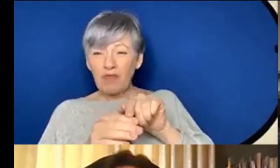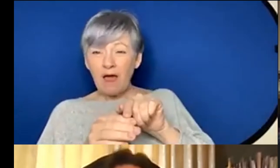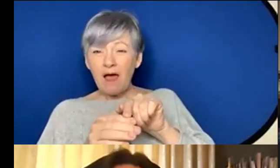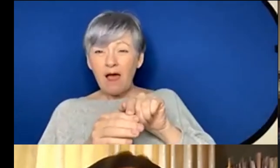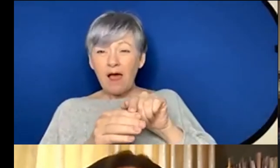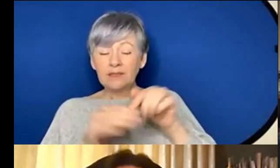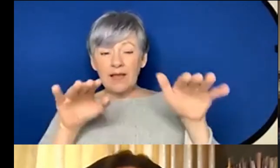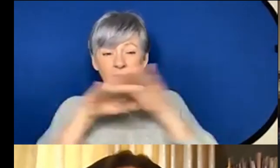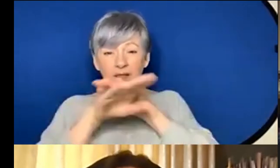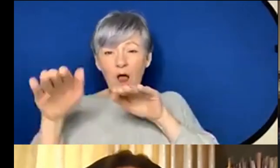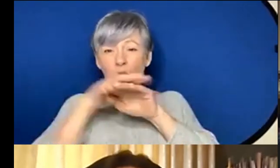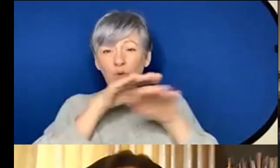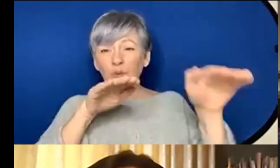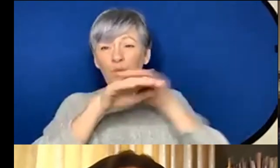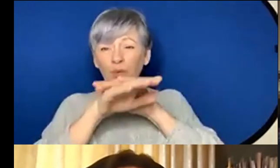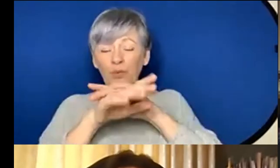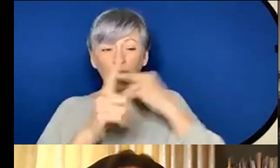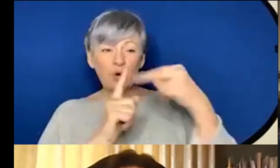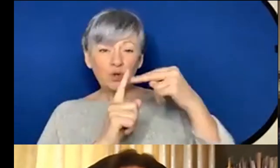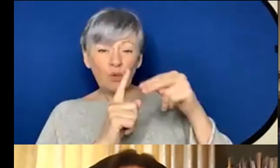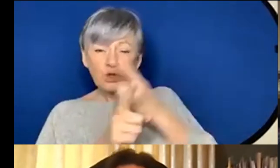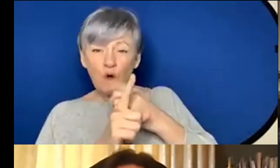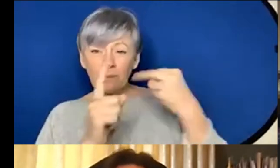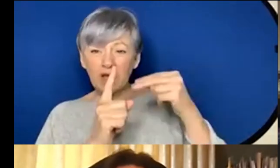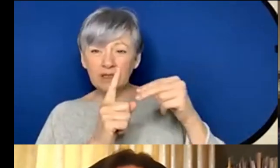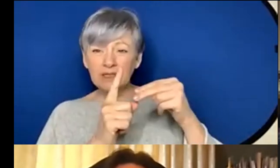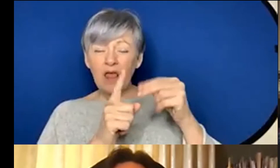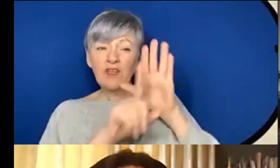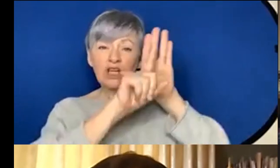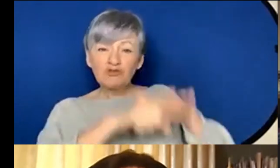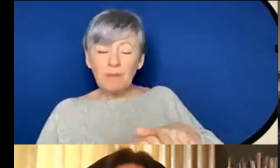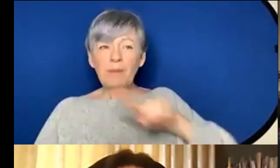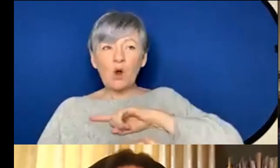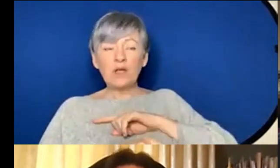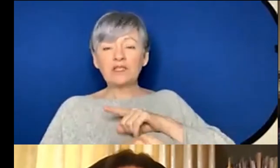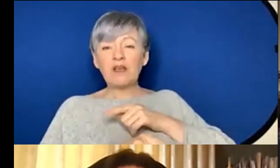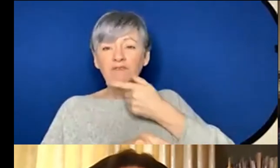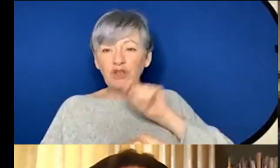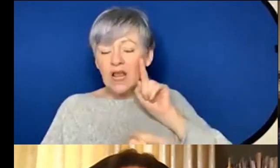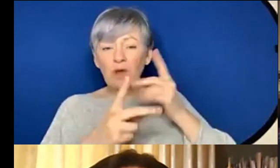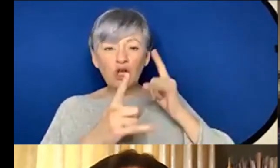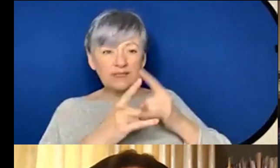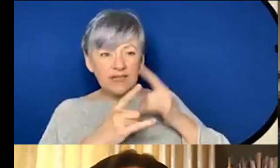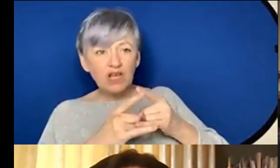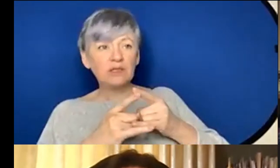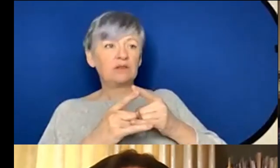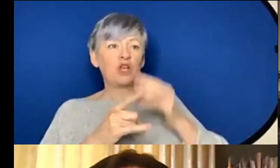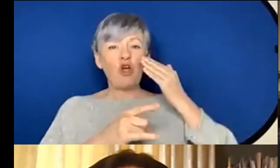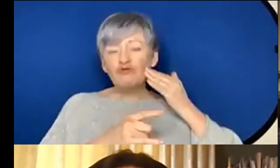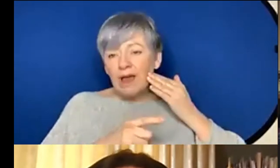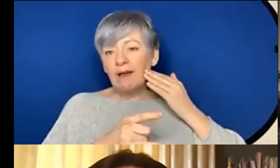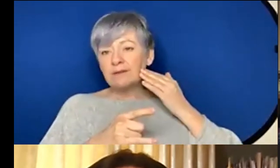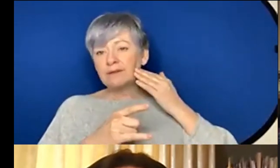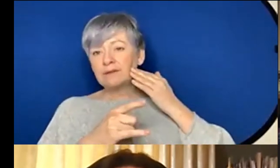when we're talking about autism and so people who are further discriminated against because of gender because of sexuality because of race class um